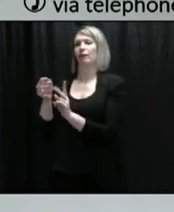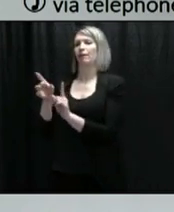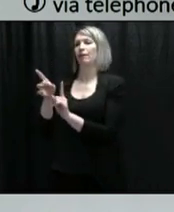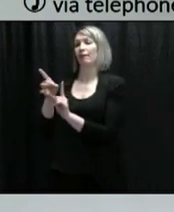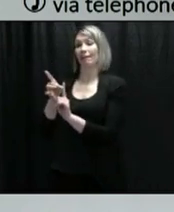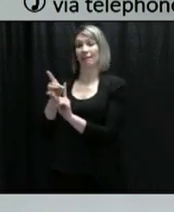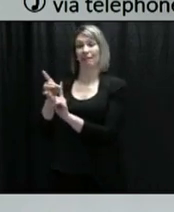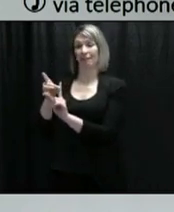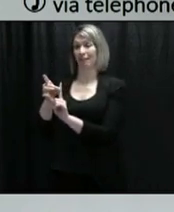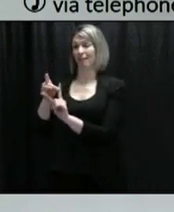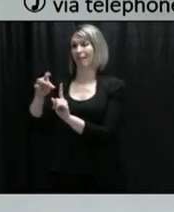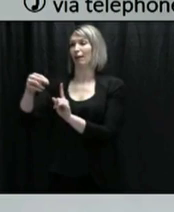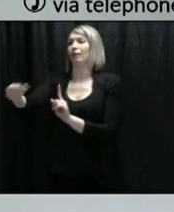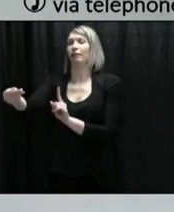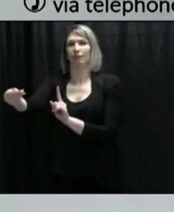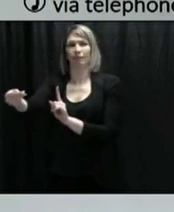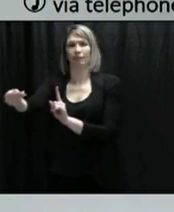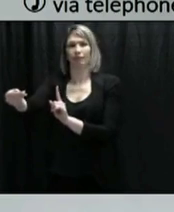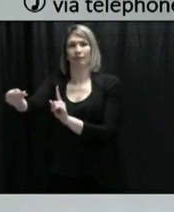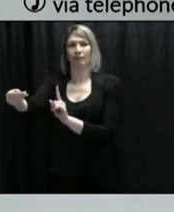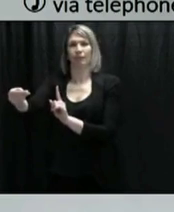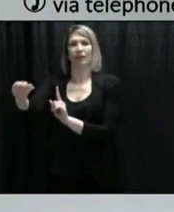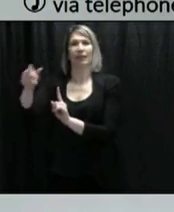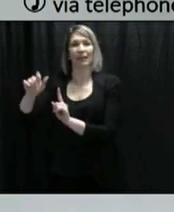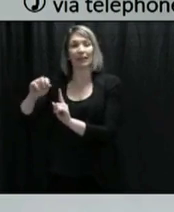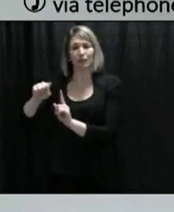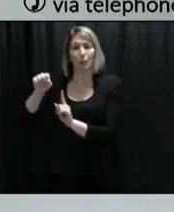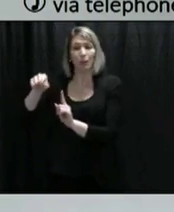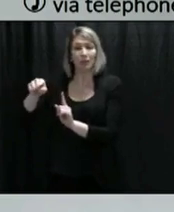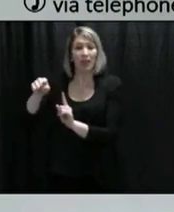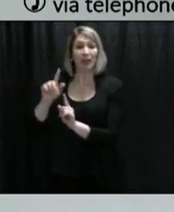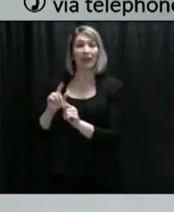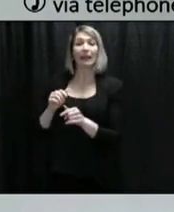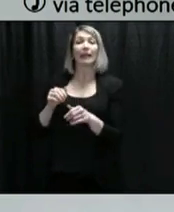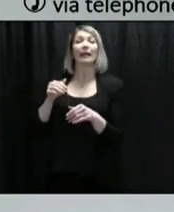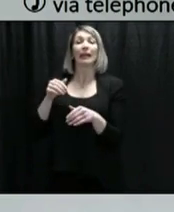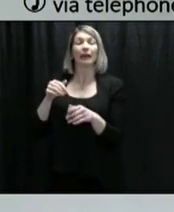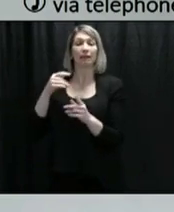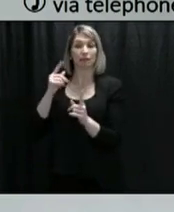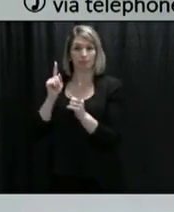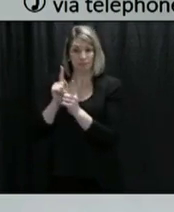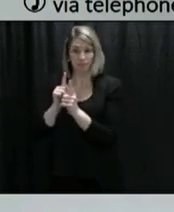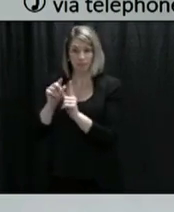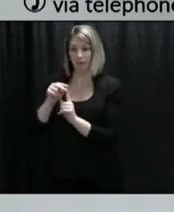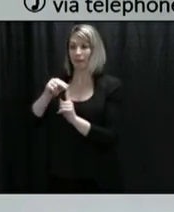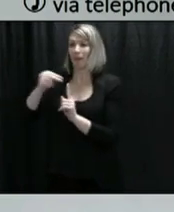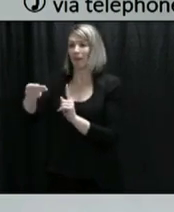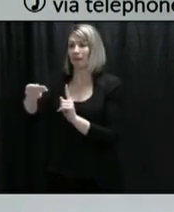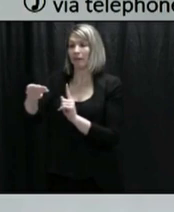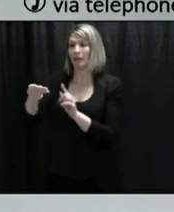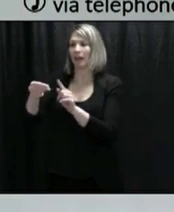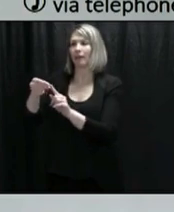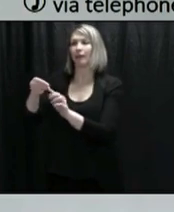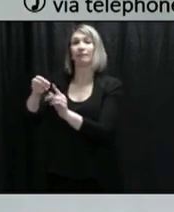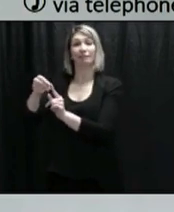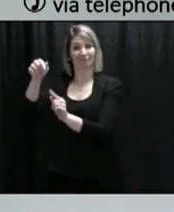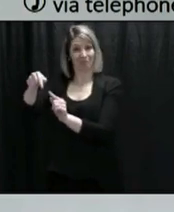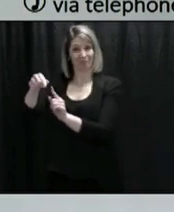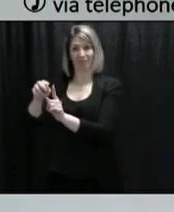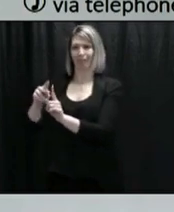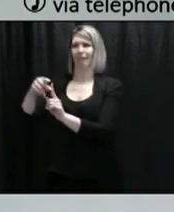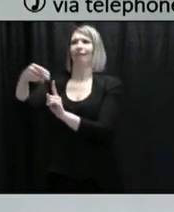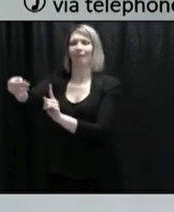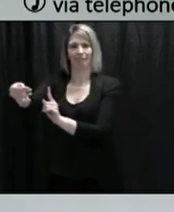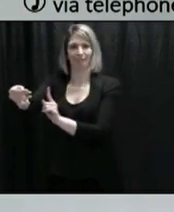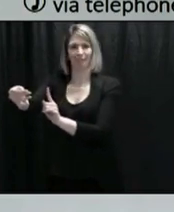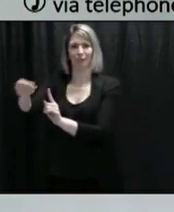contracted it at the event and then they passed it on to somebody else outside of the event. That would be